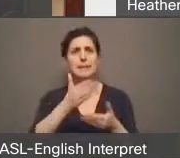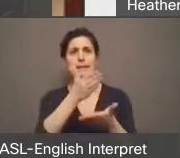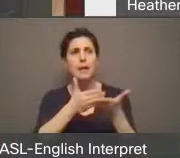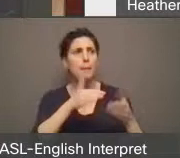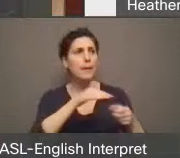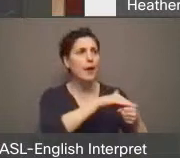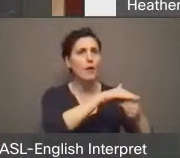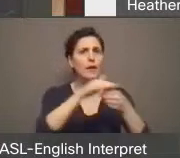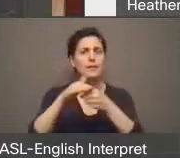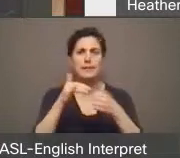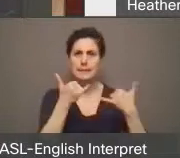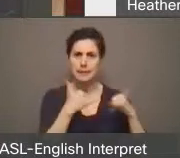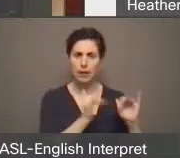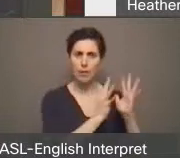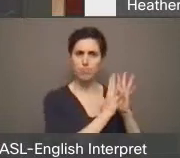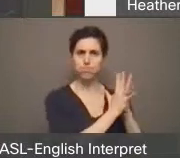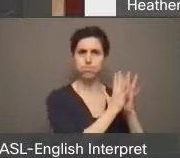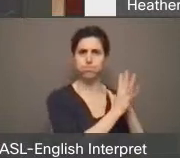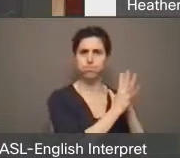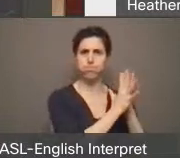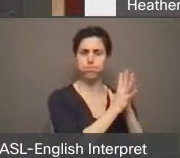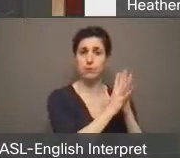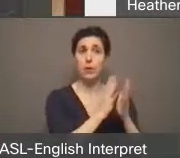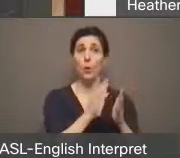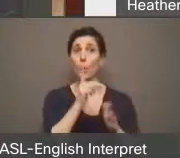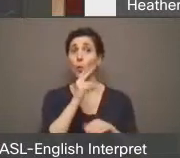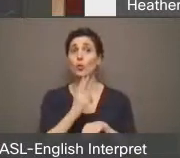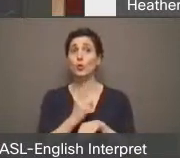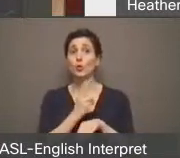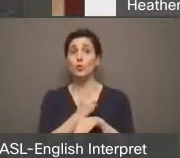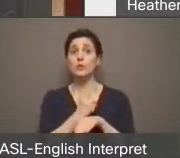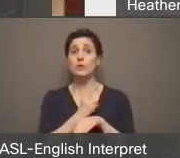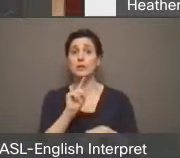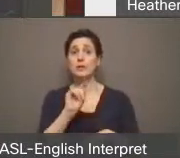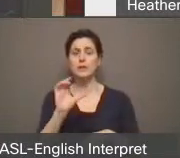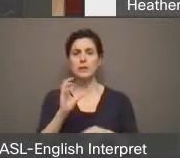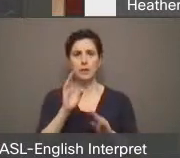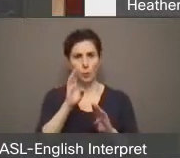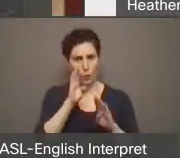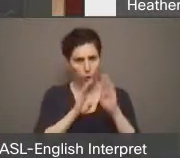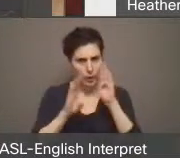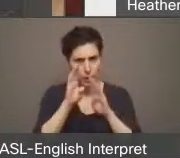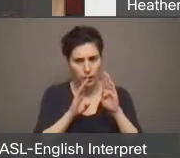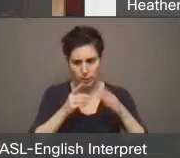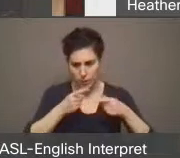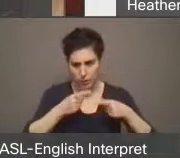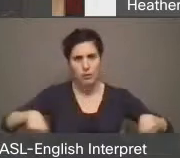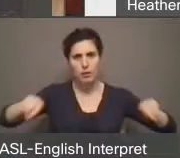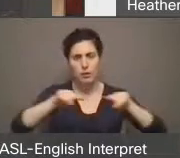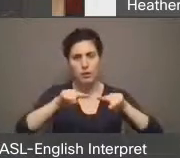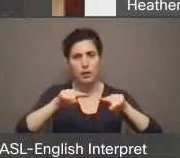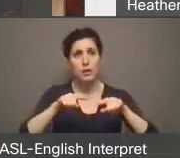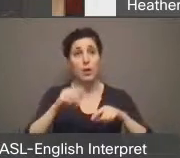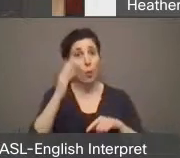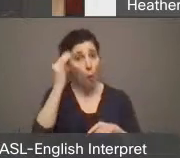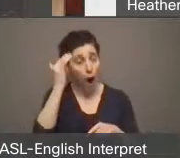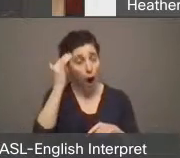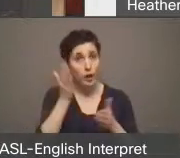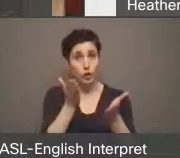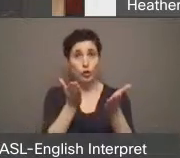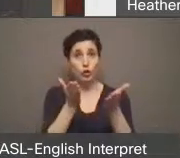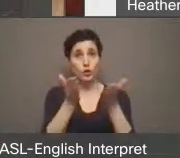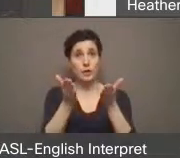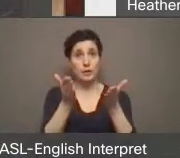is the thing that's worrying a lot of transit riders. And it continues to worry transit riders because we're worried that service might not be there